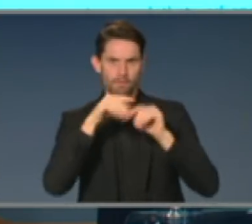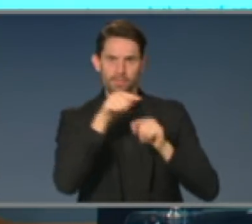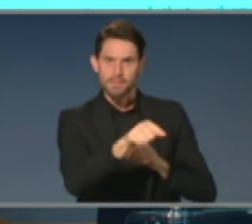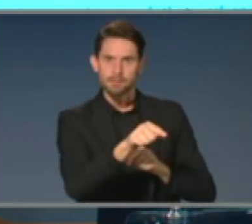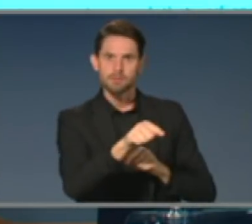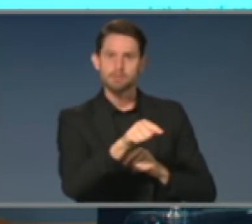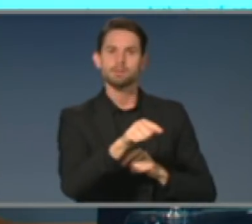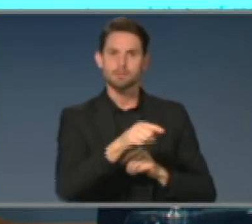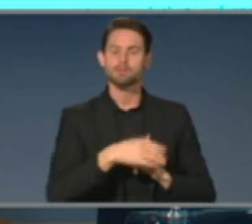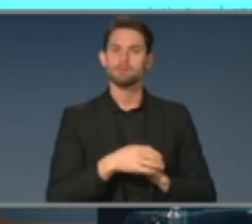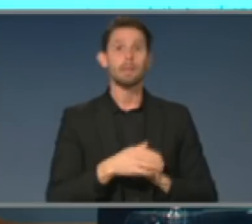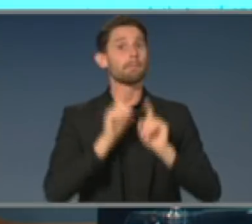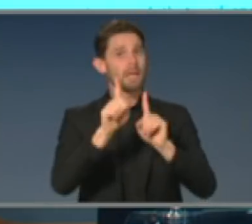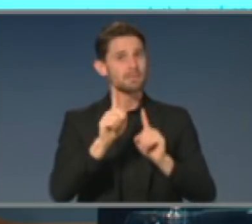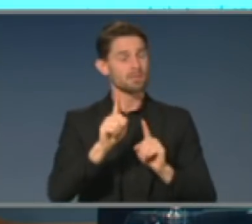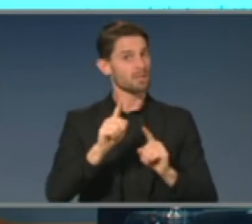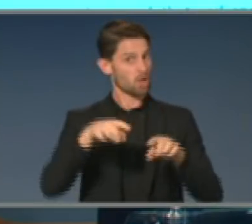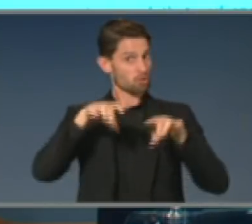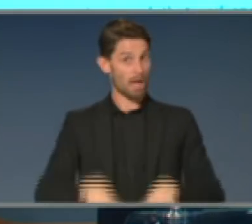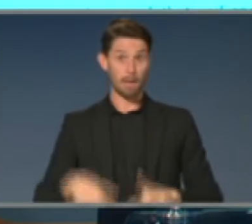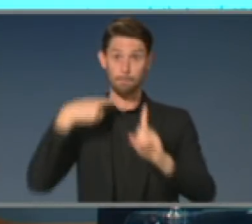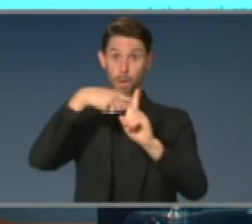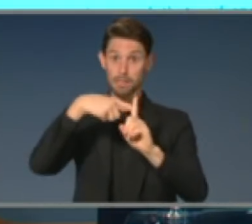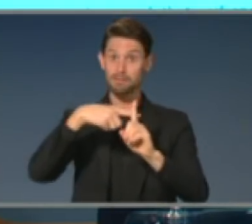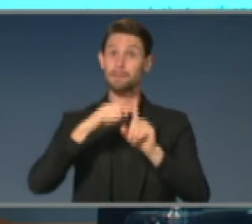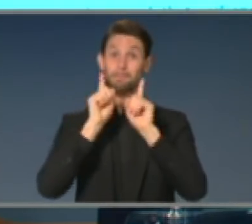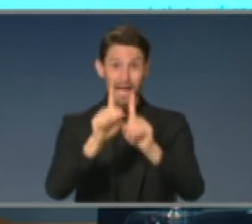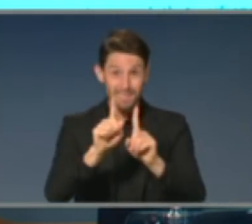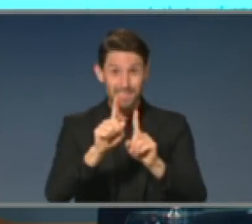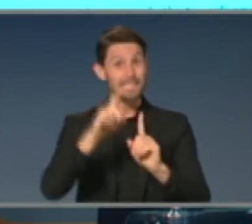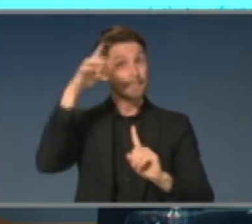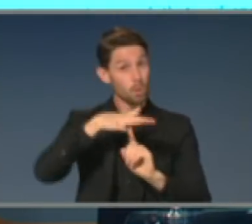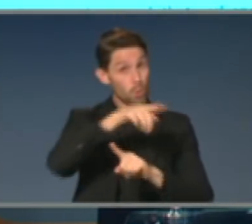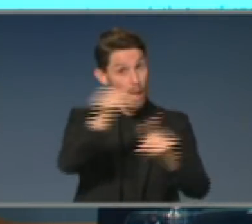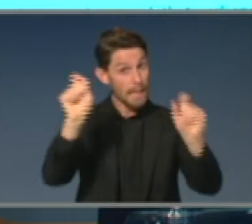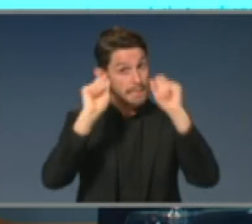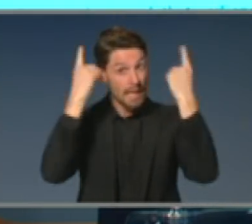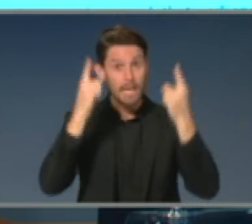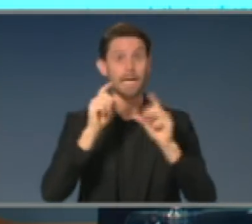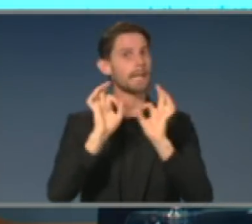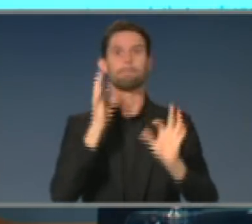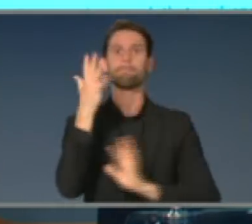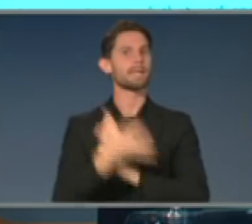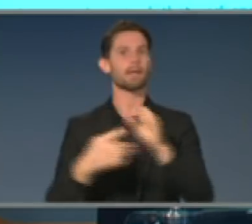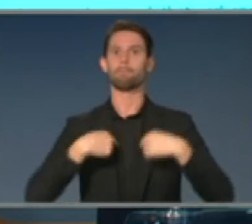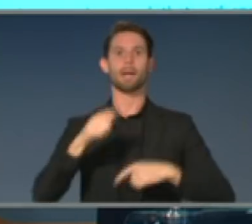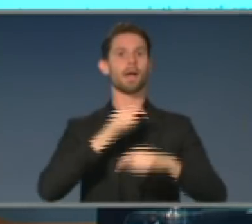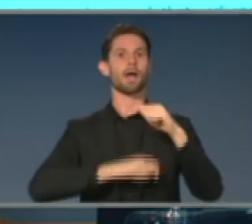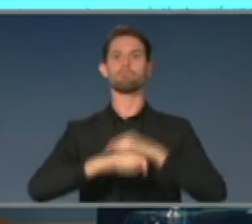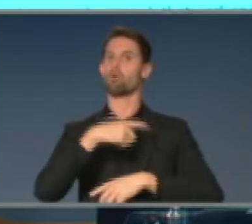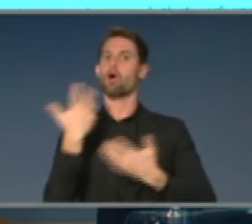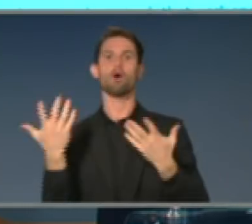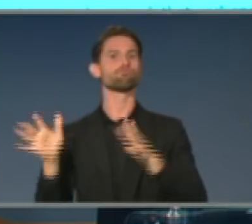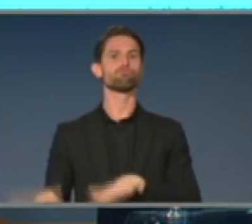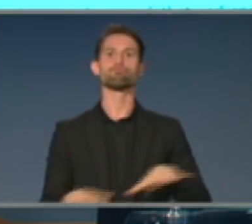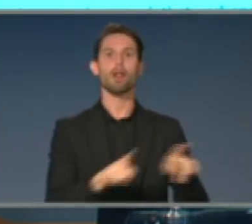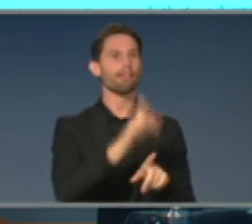be complacent. We must hold our line. Our current case rate is very, very low. Every death is a